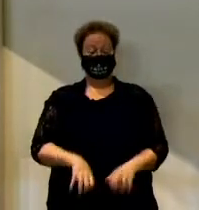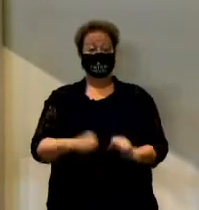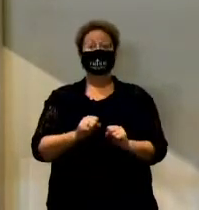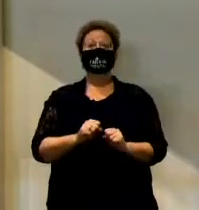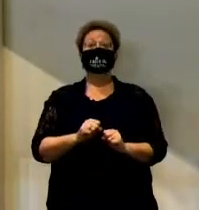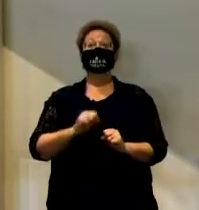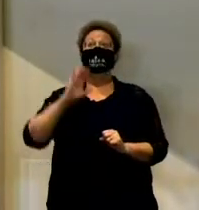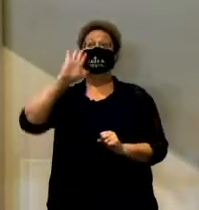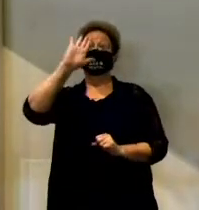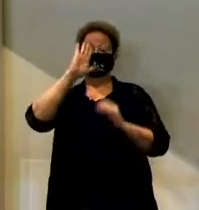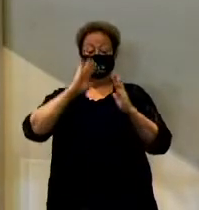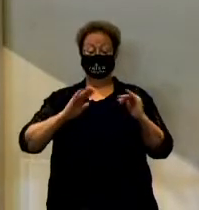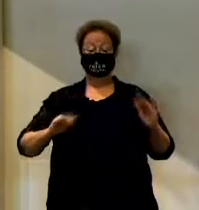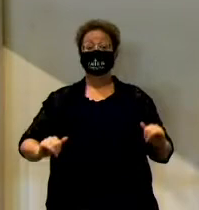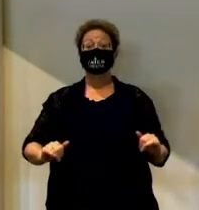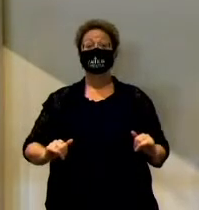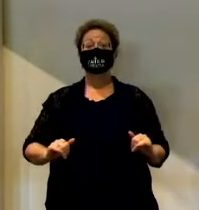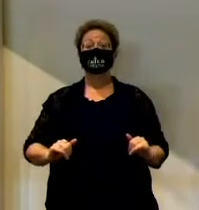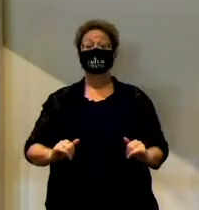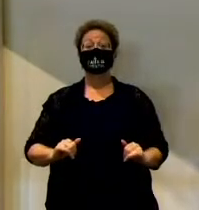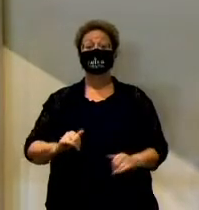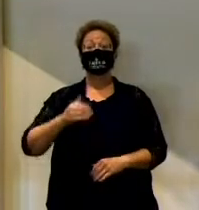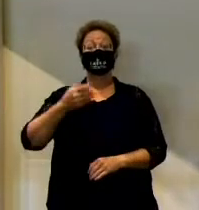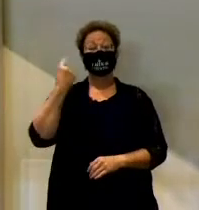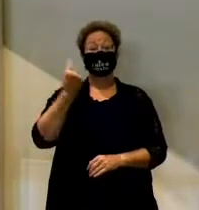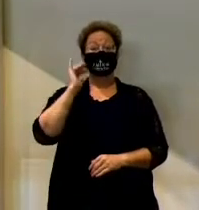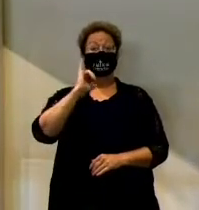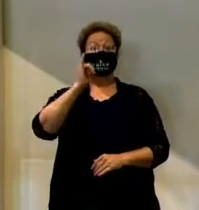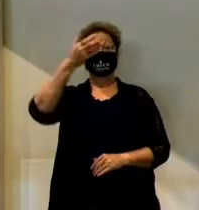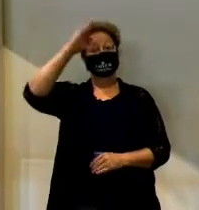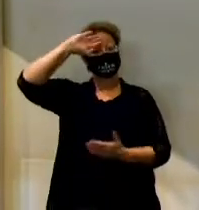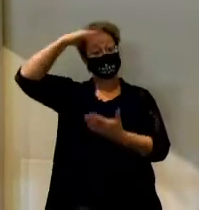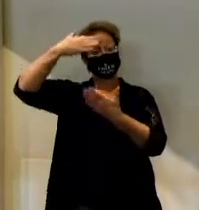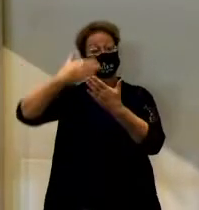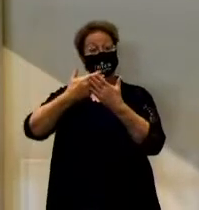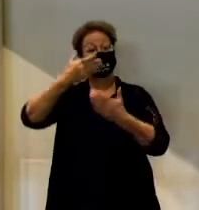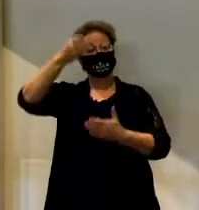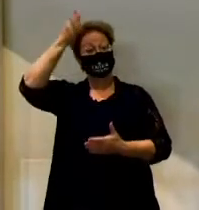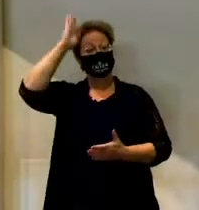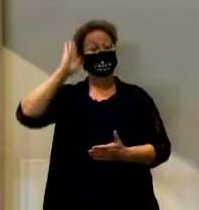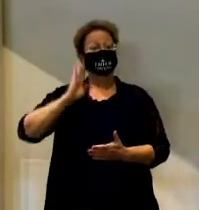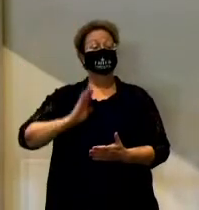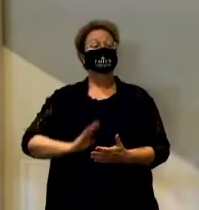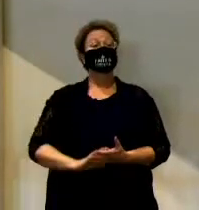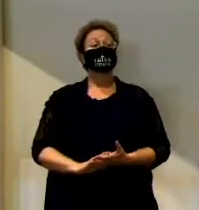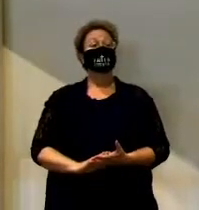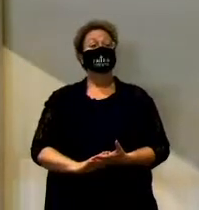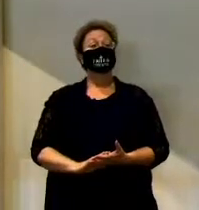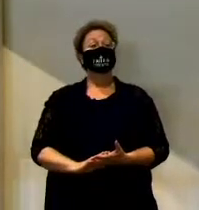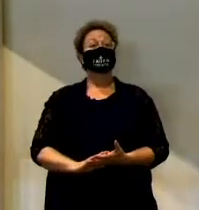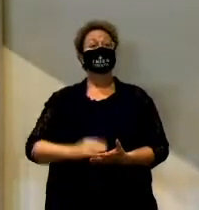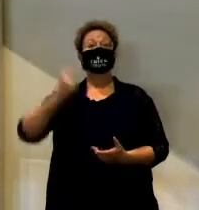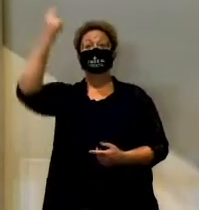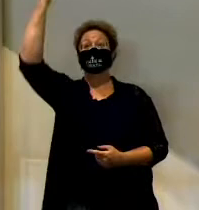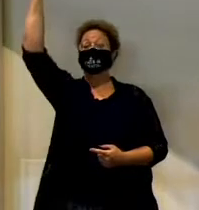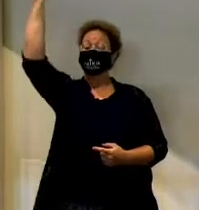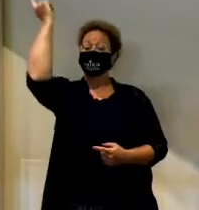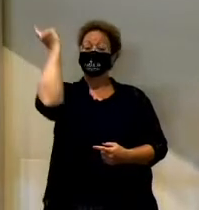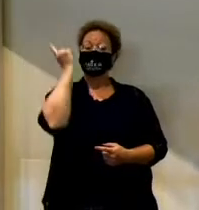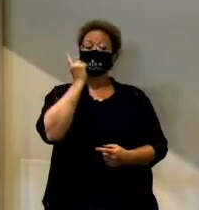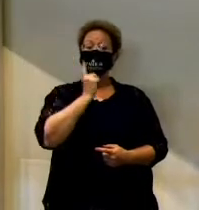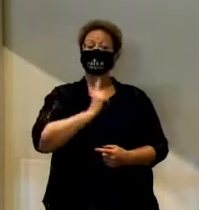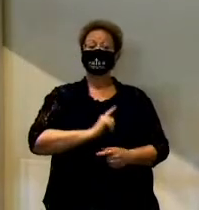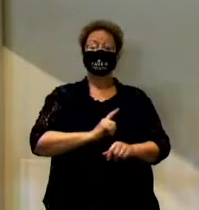to sonship. So the eternal son of God, chosen from all eternity, stepped into time